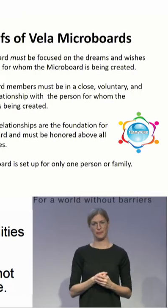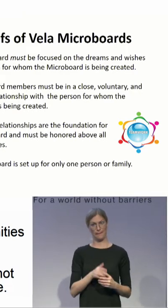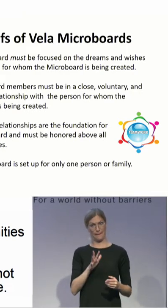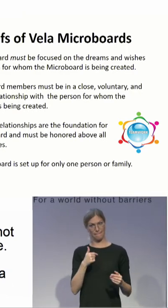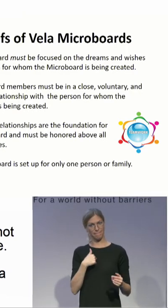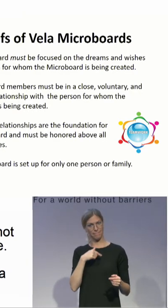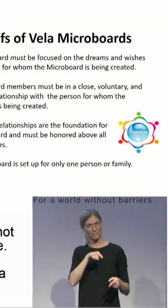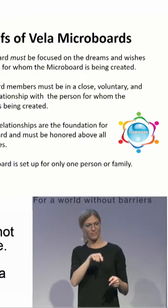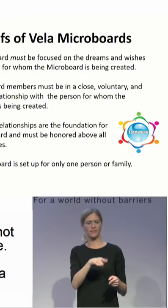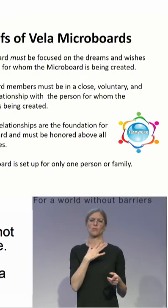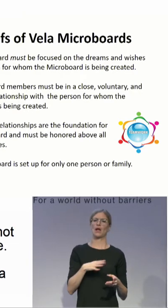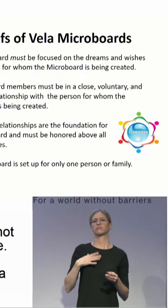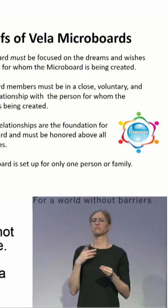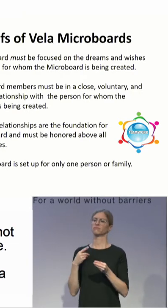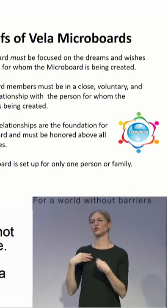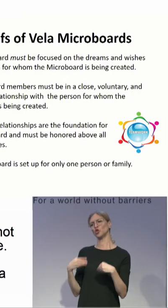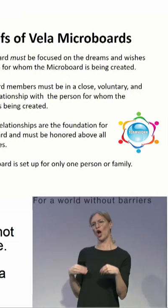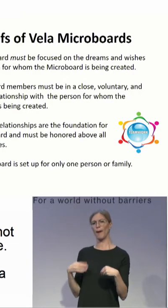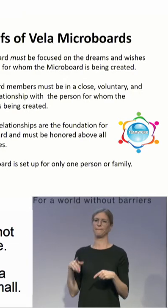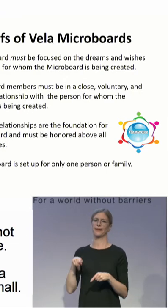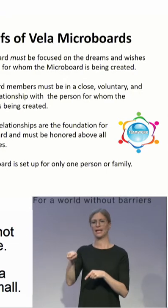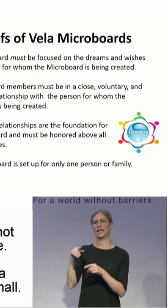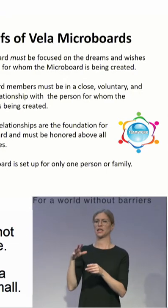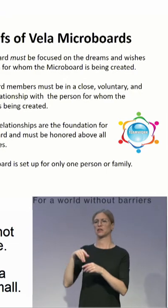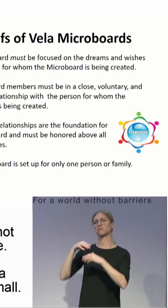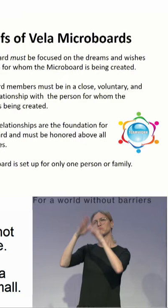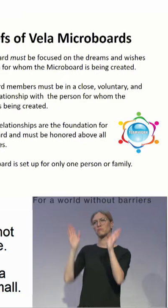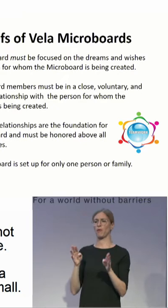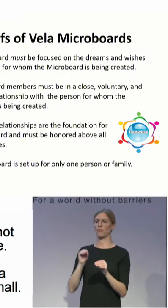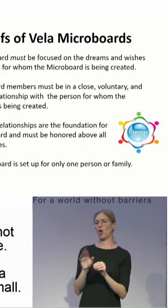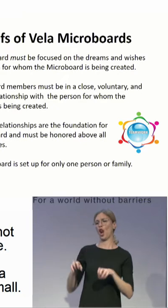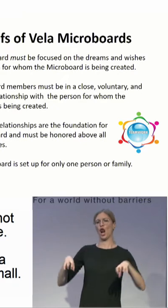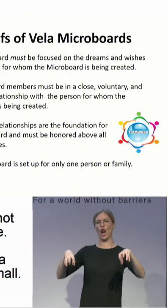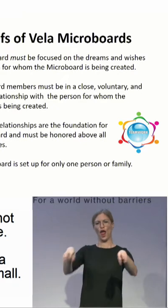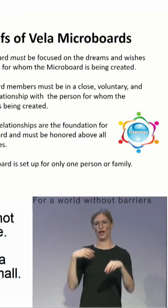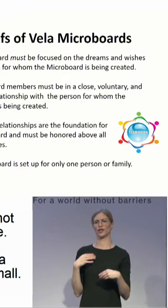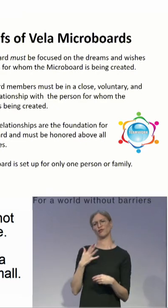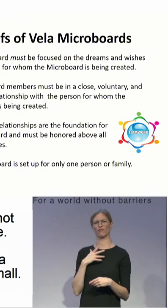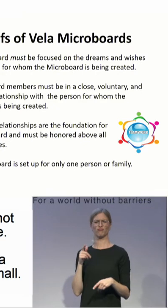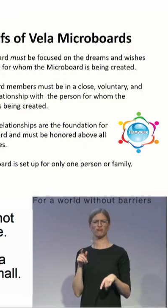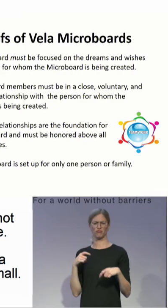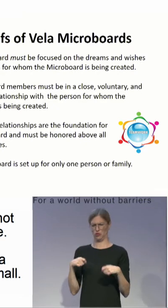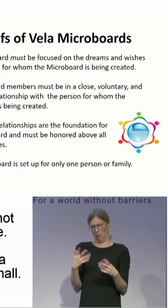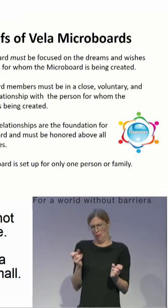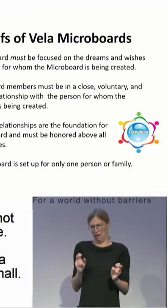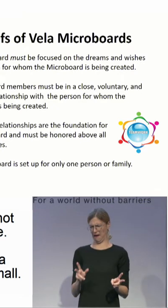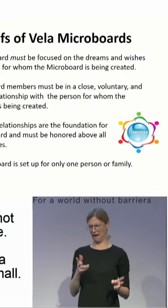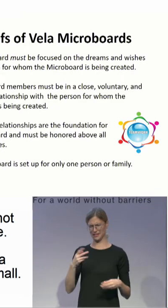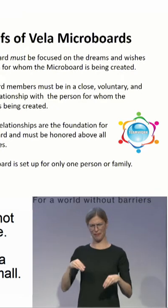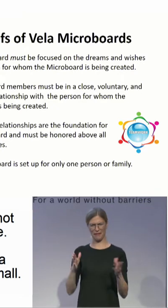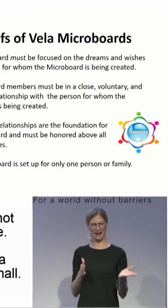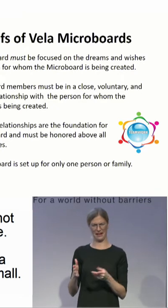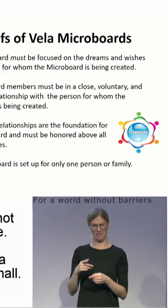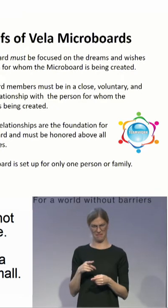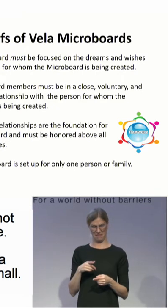Well, the shopping mall made sense to me. She loved to shop. That was a big thing for her, part of her social experience. But I wasn't sure about the park,